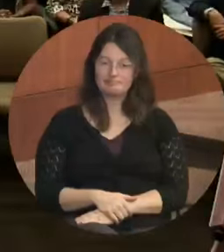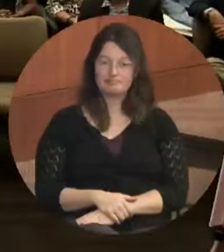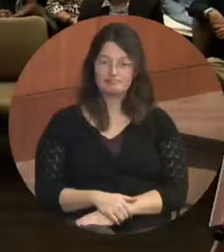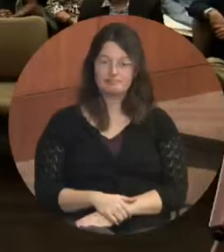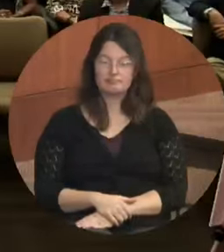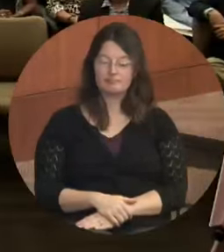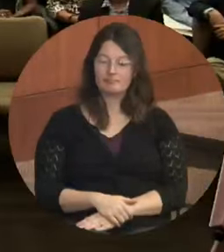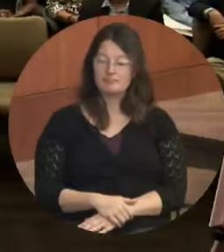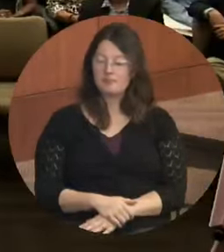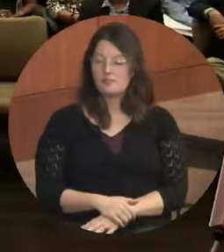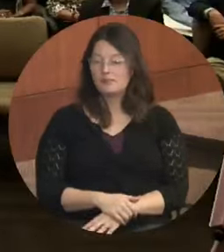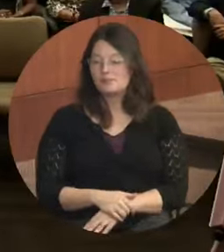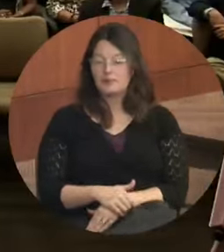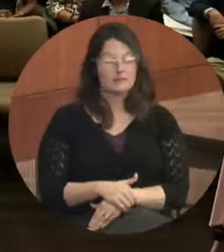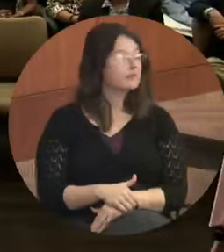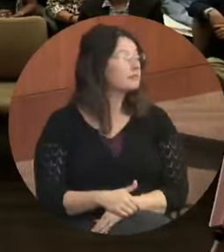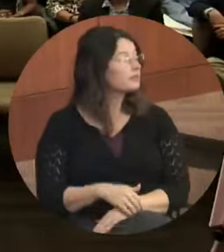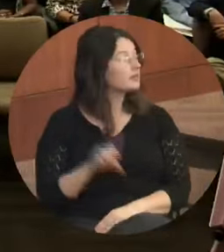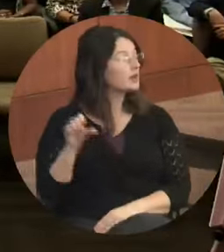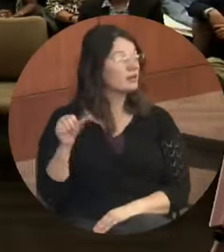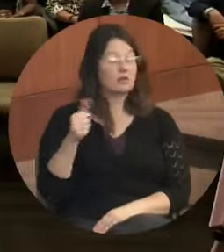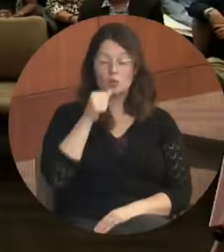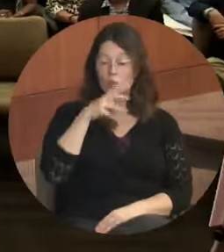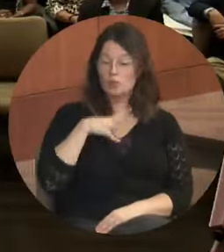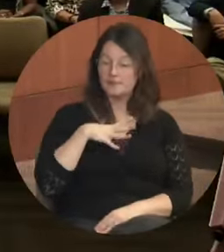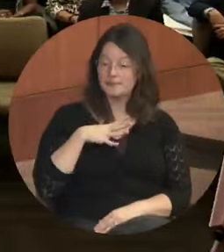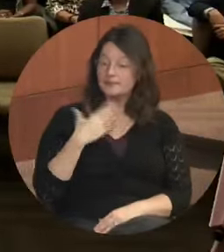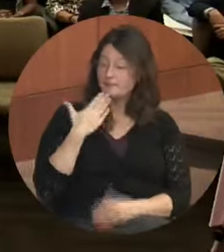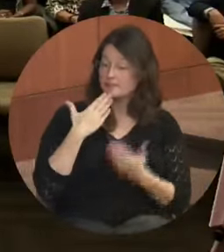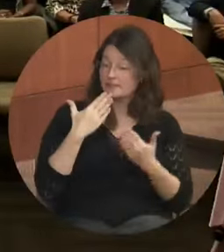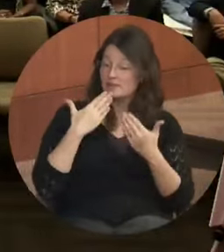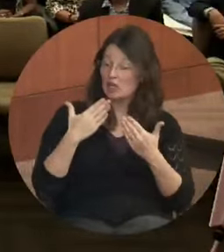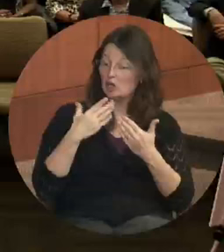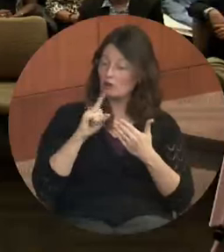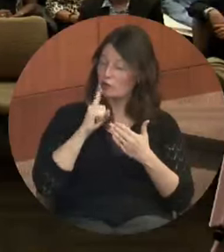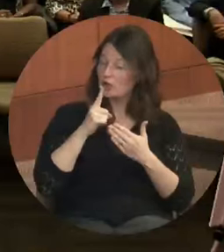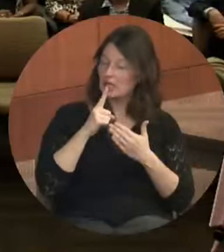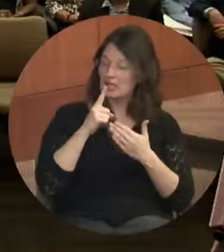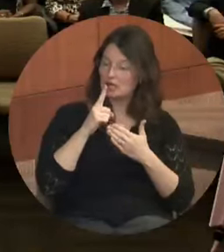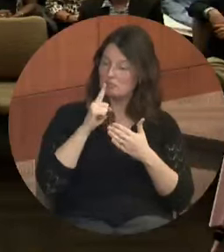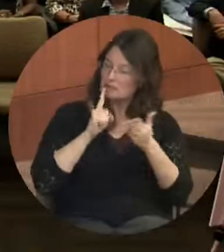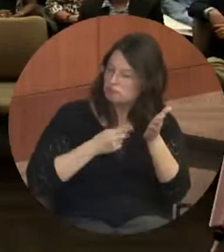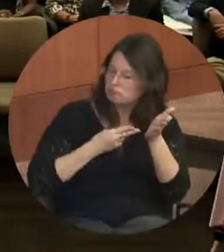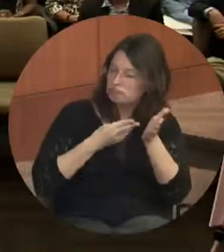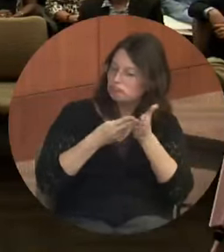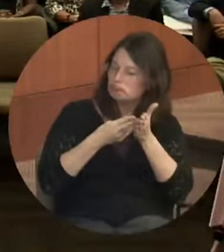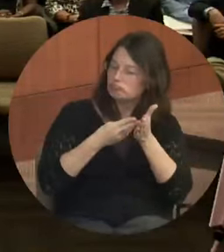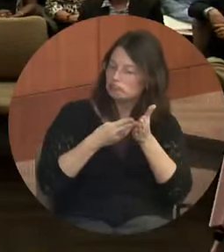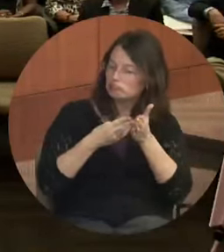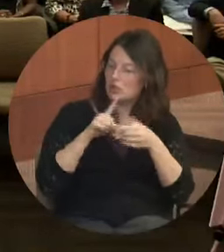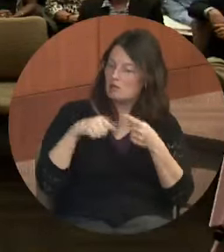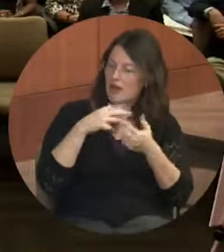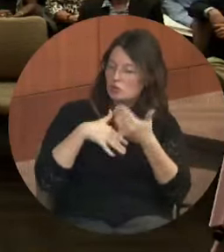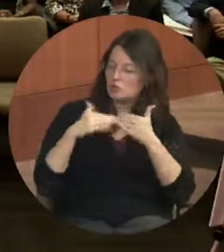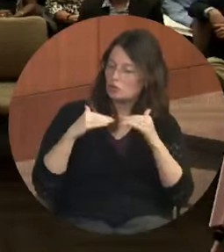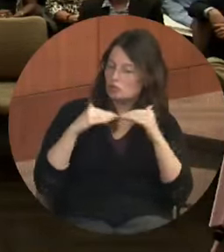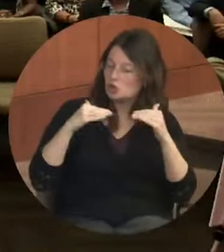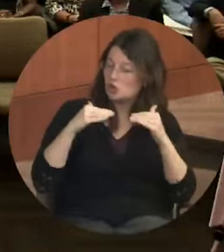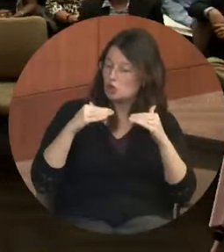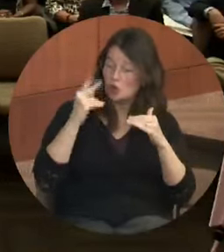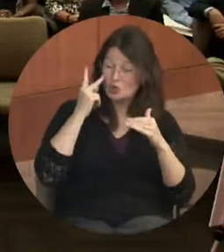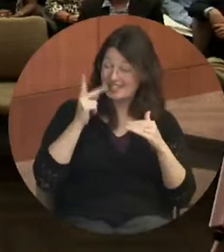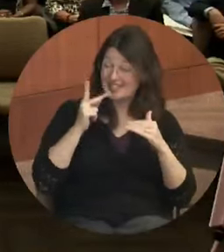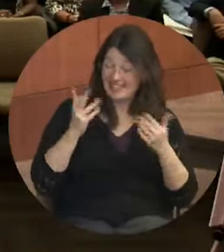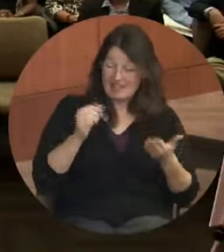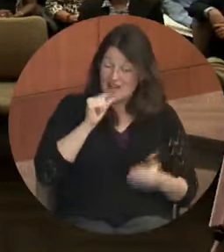I want to thank you for being very upfront about social equity. I think if look around us, it's an issue everywhere, not just